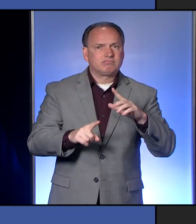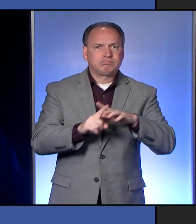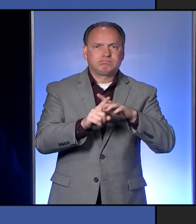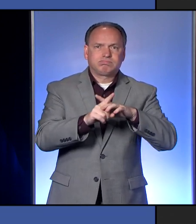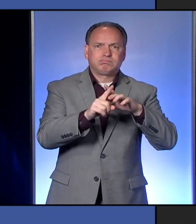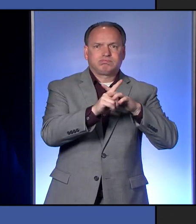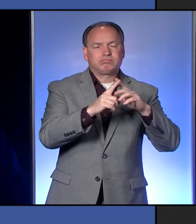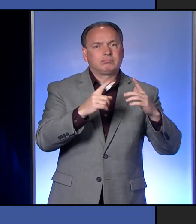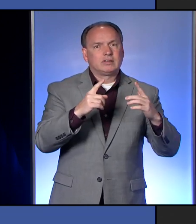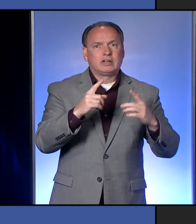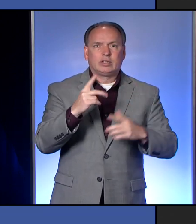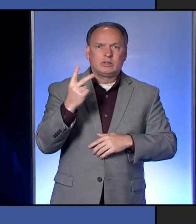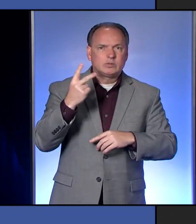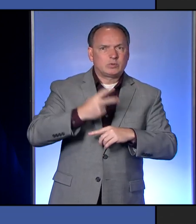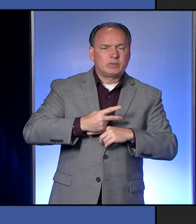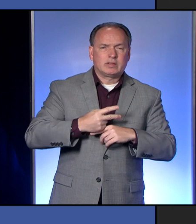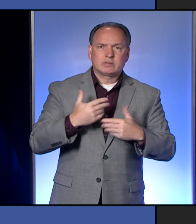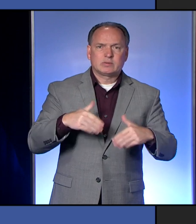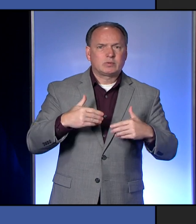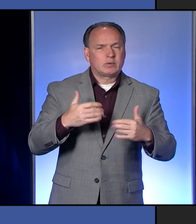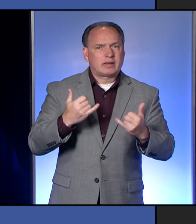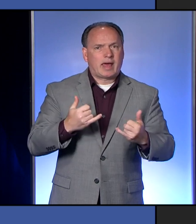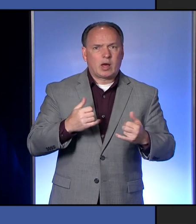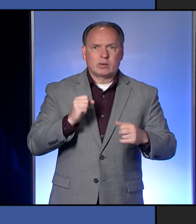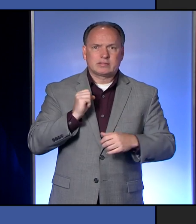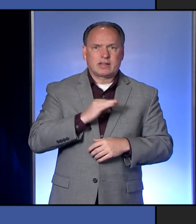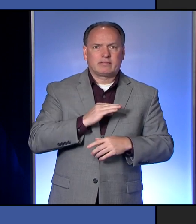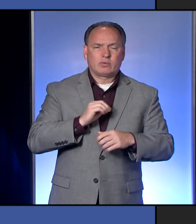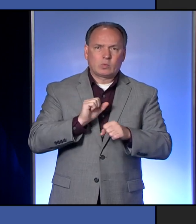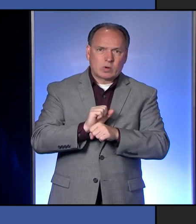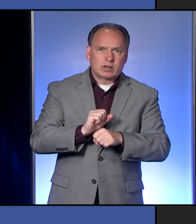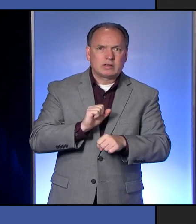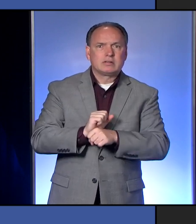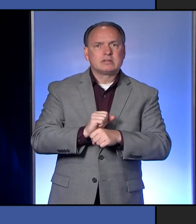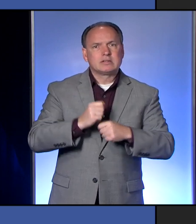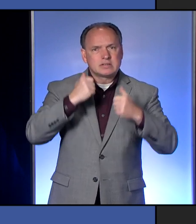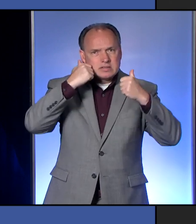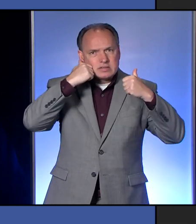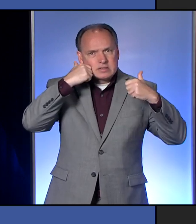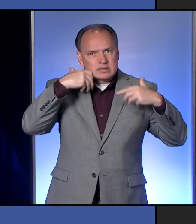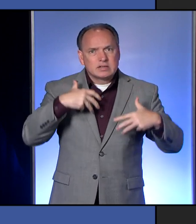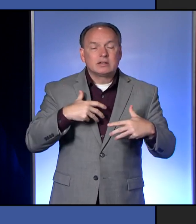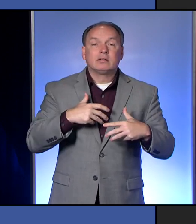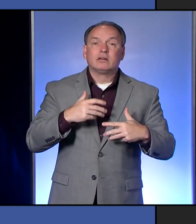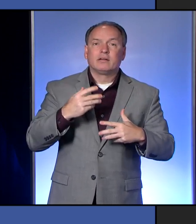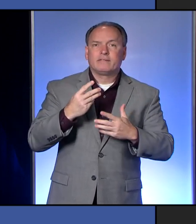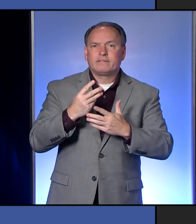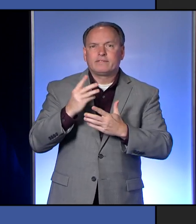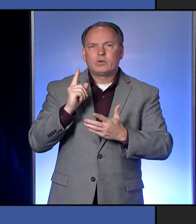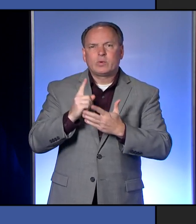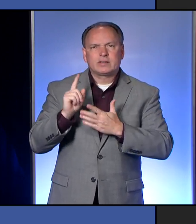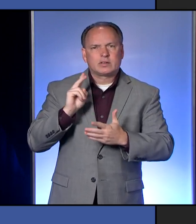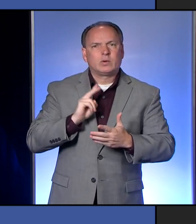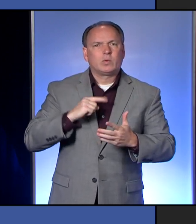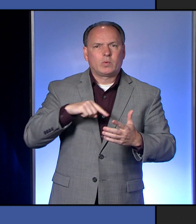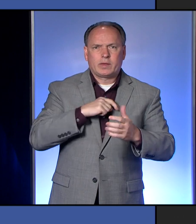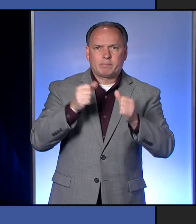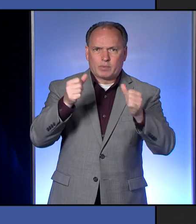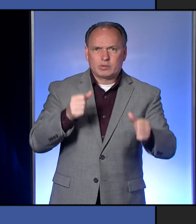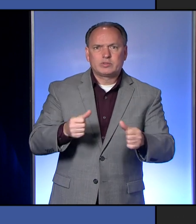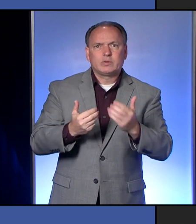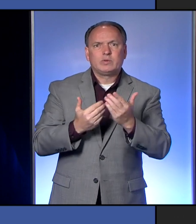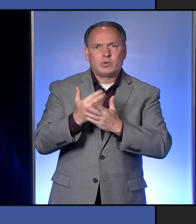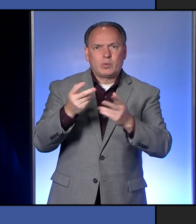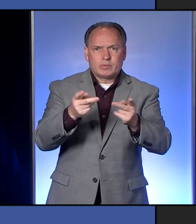just the past two days, our current staff are working long hours. A few weeks ago, we posted per-DM positions for